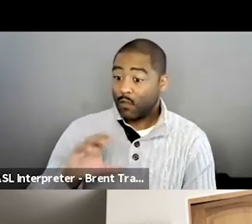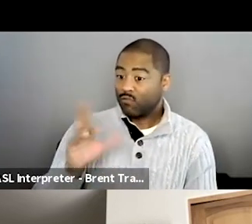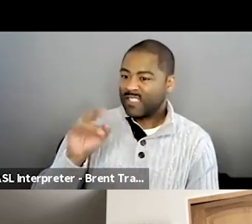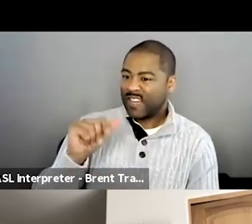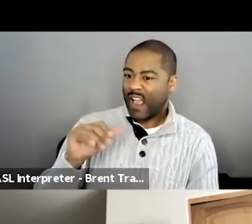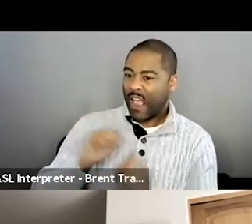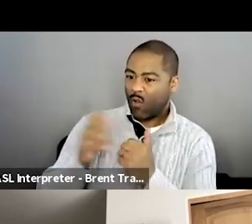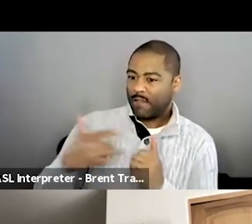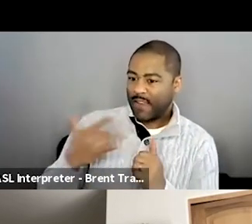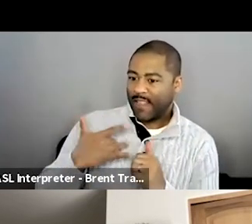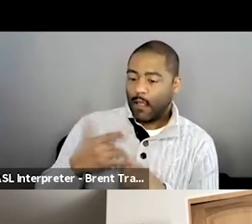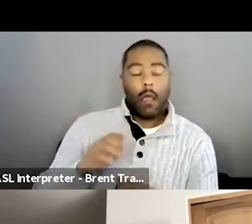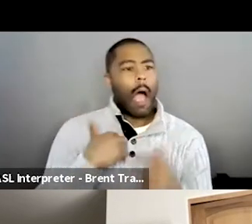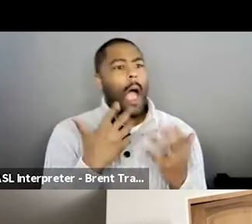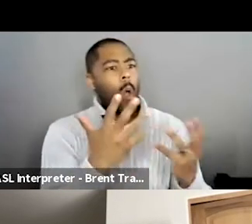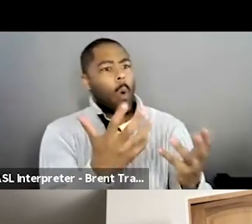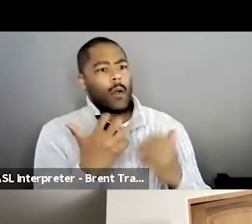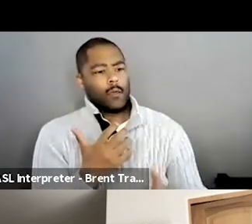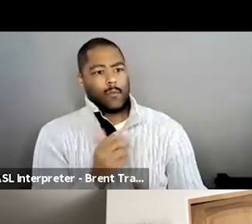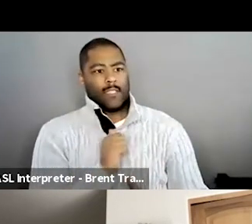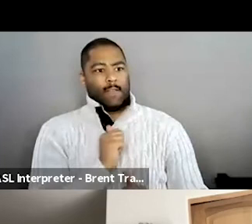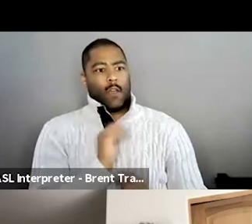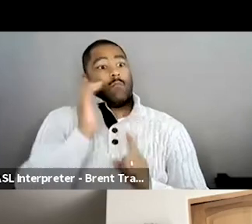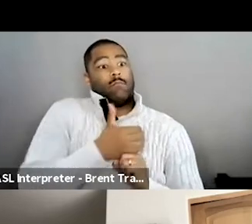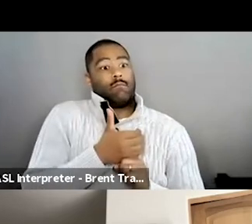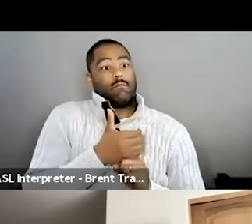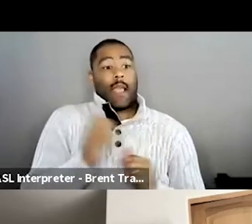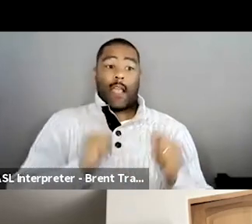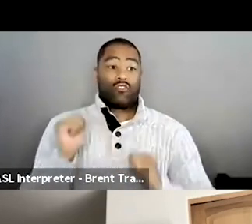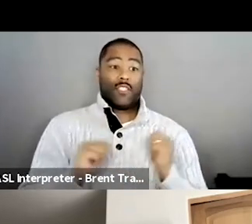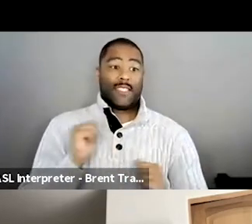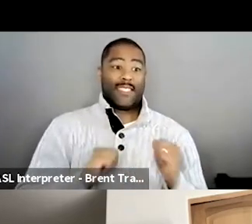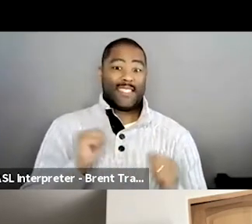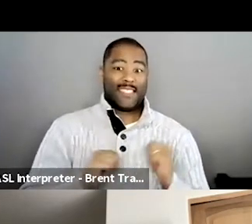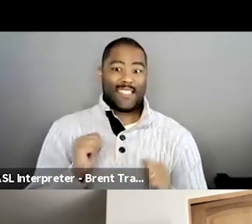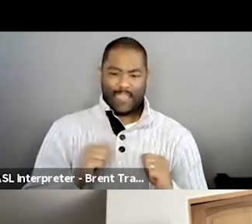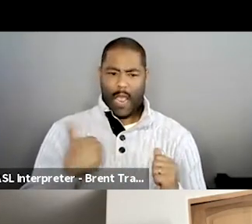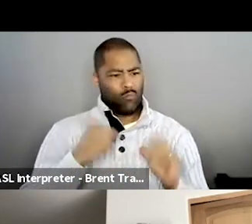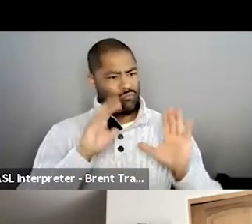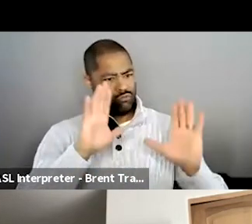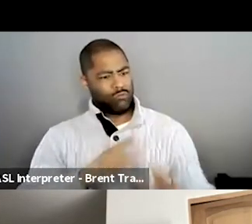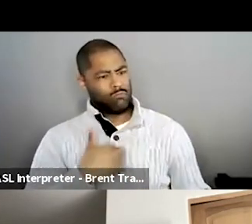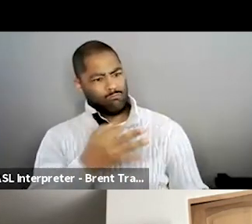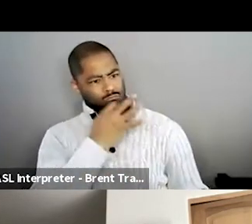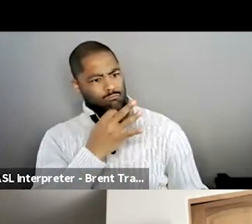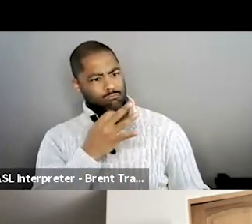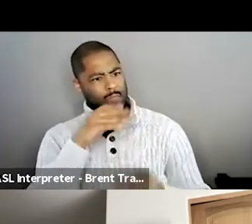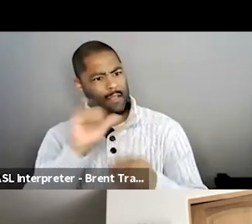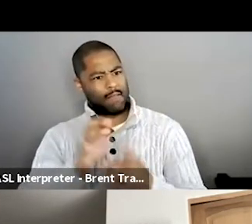couldn't be my own actress again because I was so great at it. And you were, but,